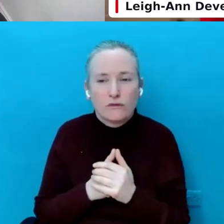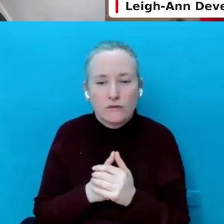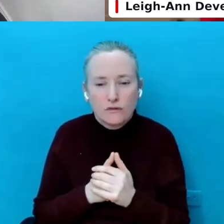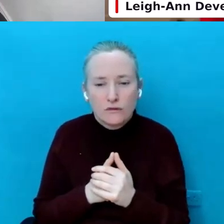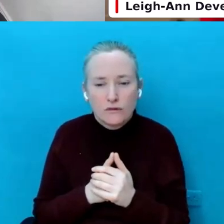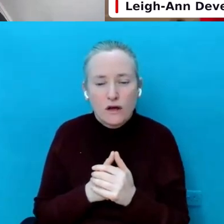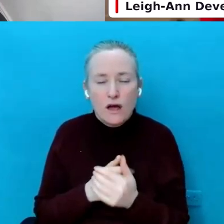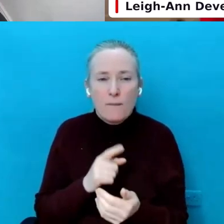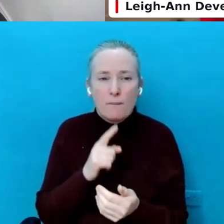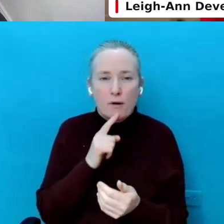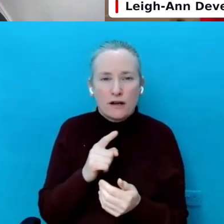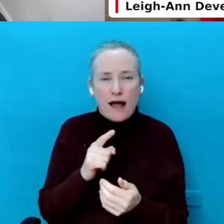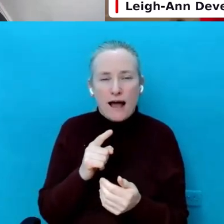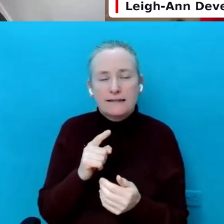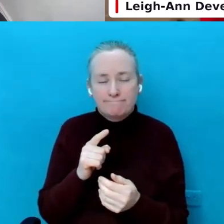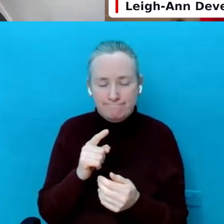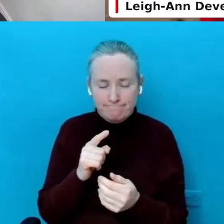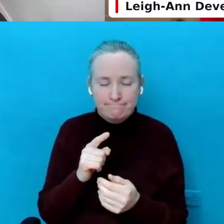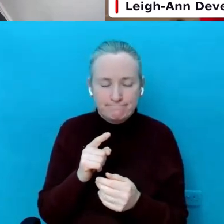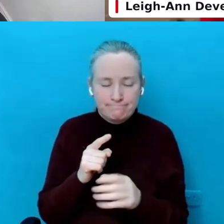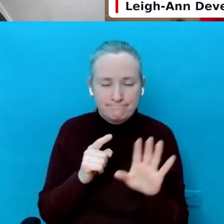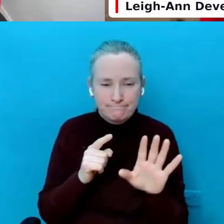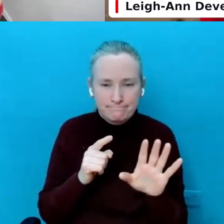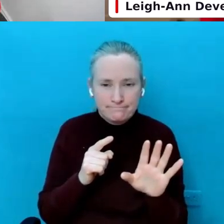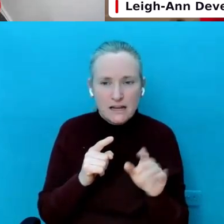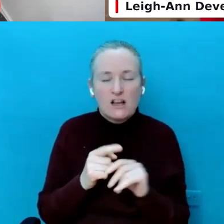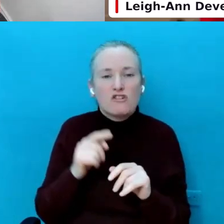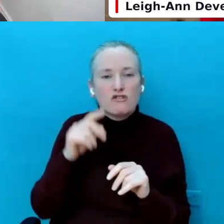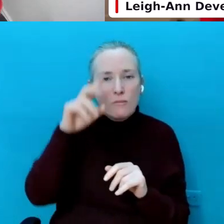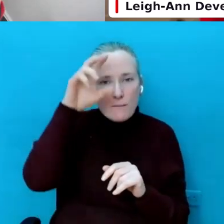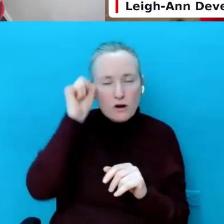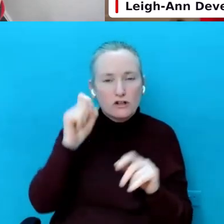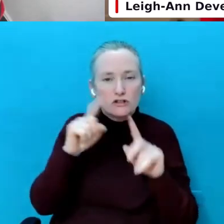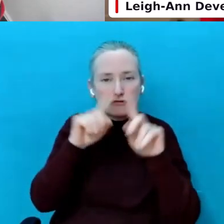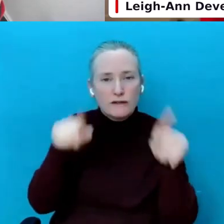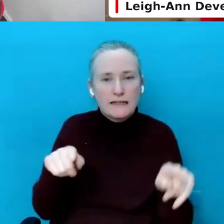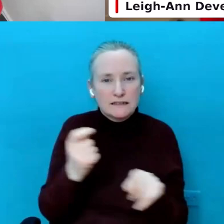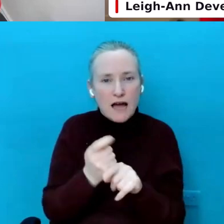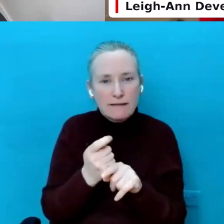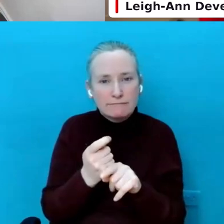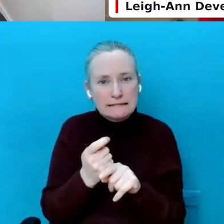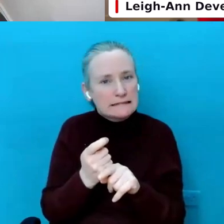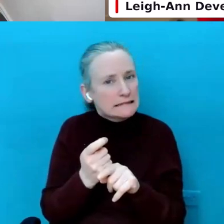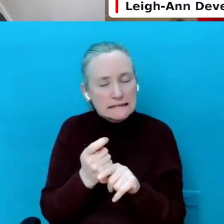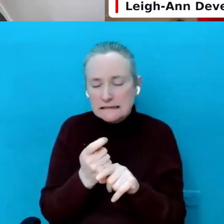However, I would say to you, remember, screen time is a great area.